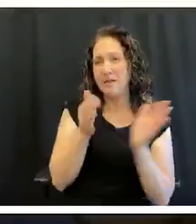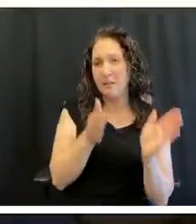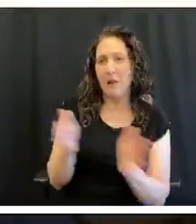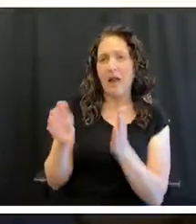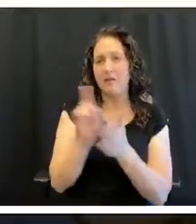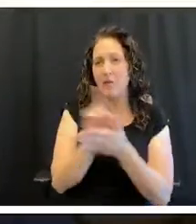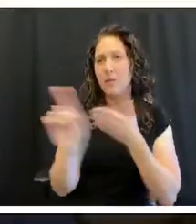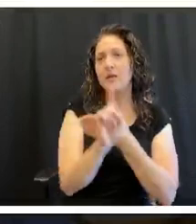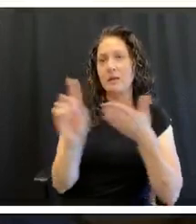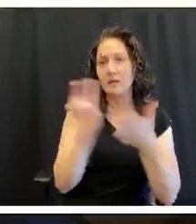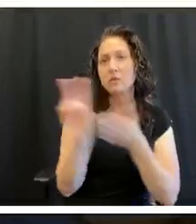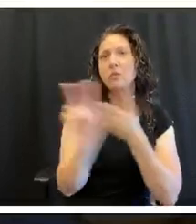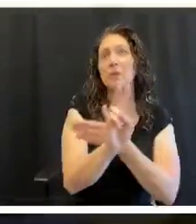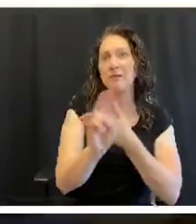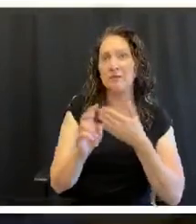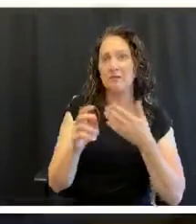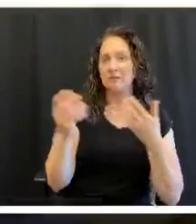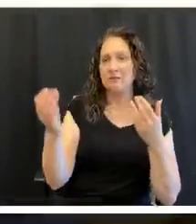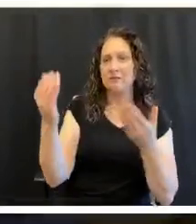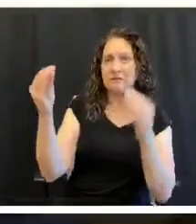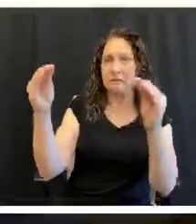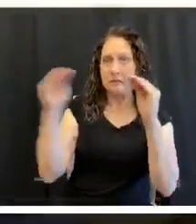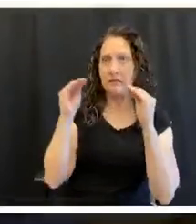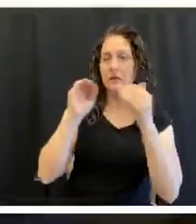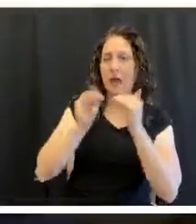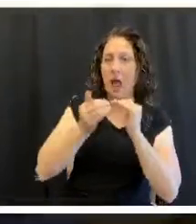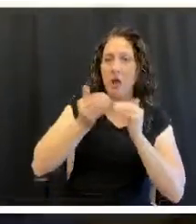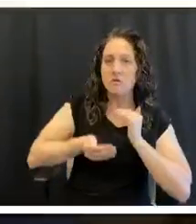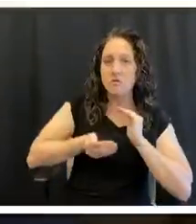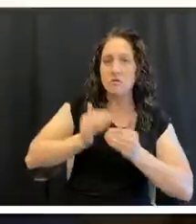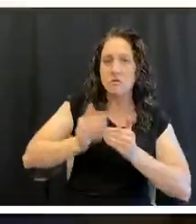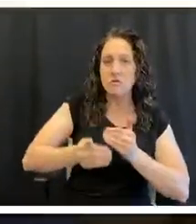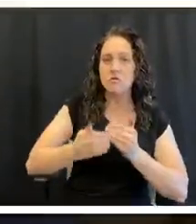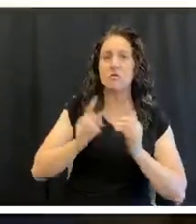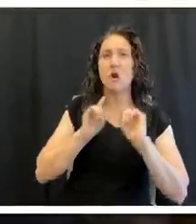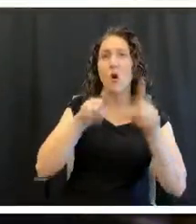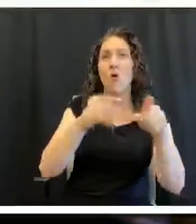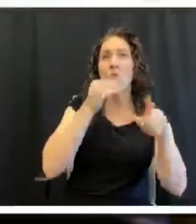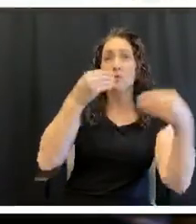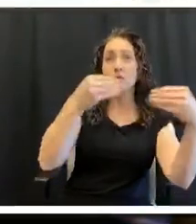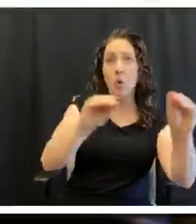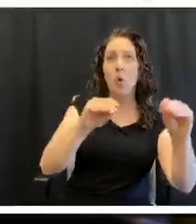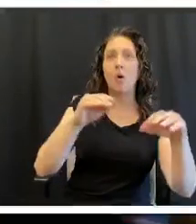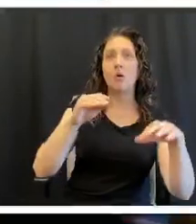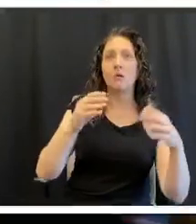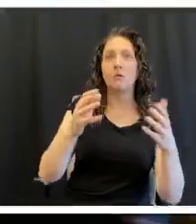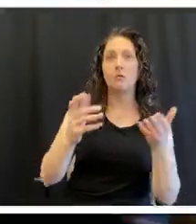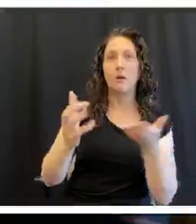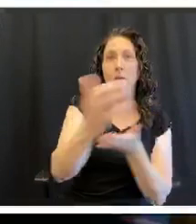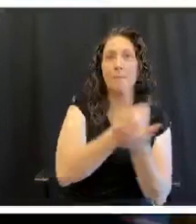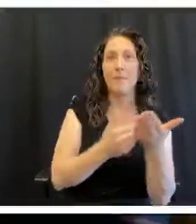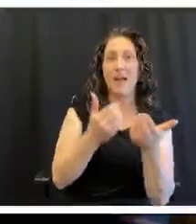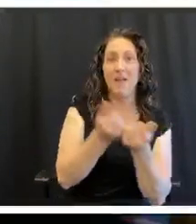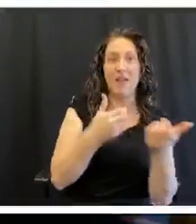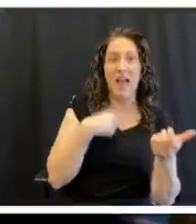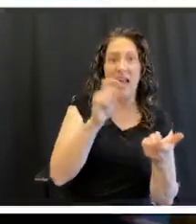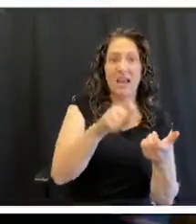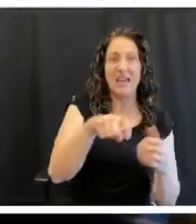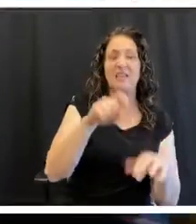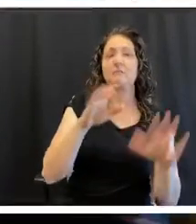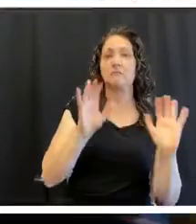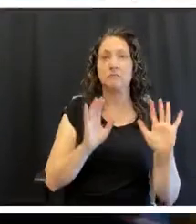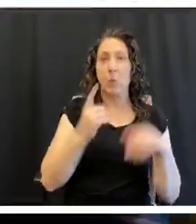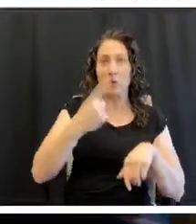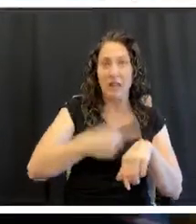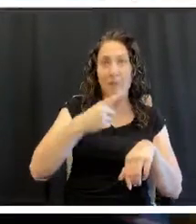can go to the grocery store effectively and not run back and forth? Well, my first thought would